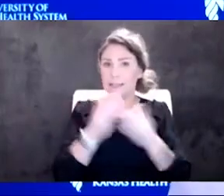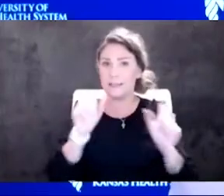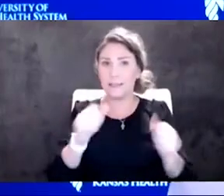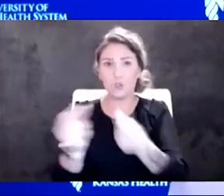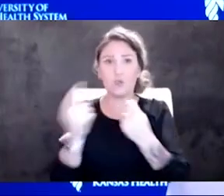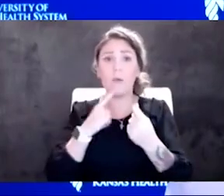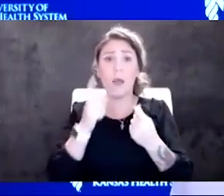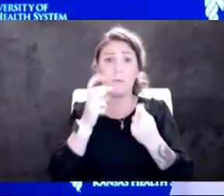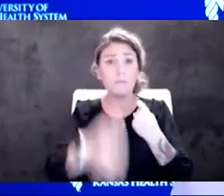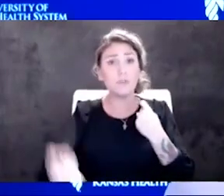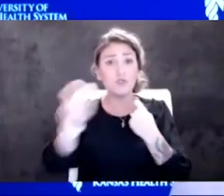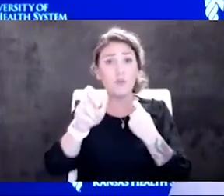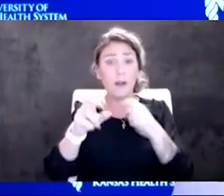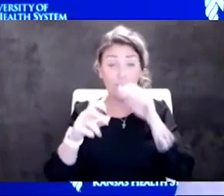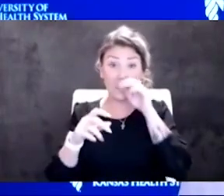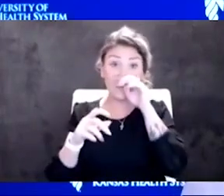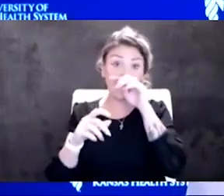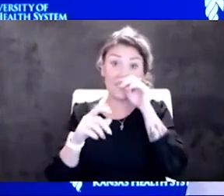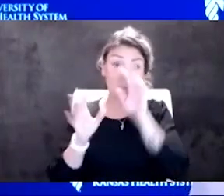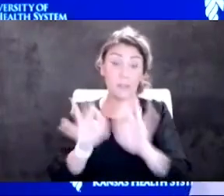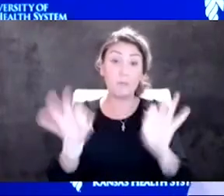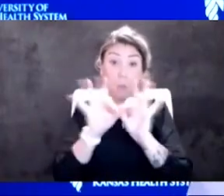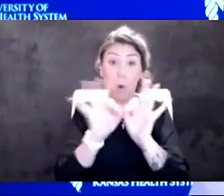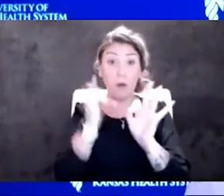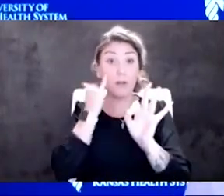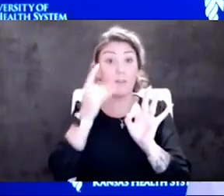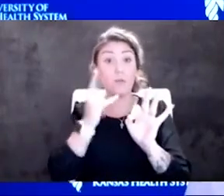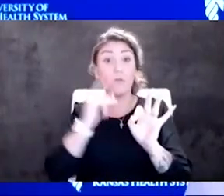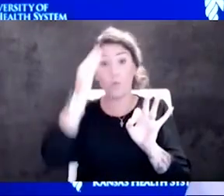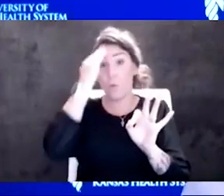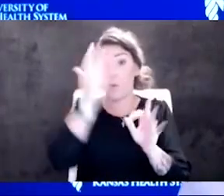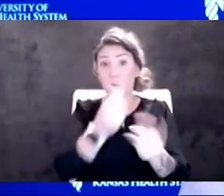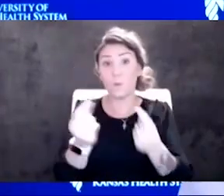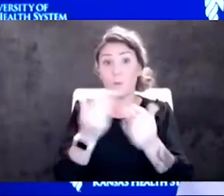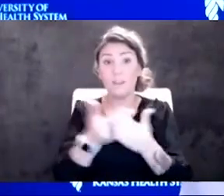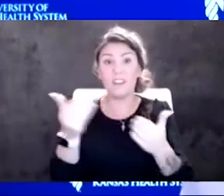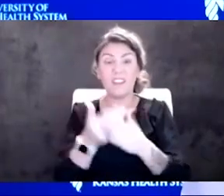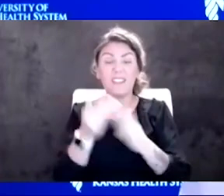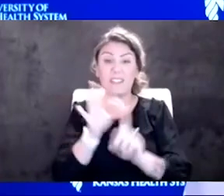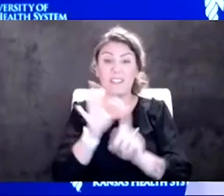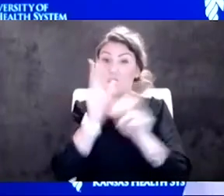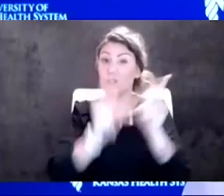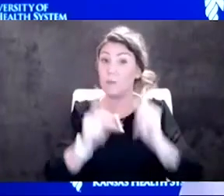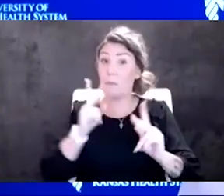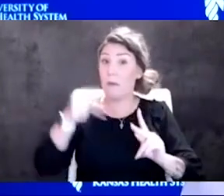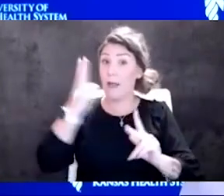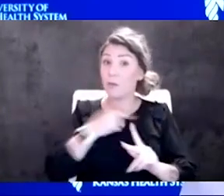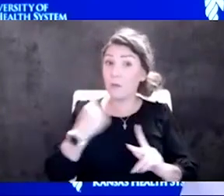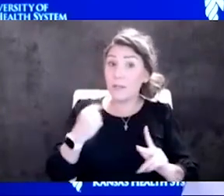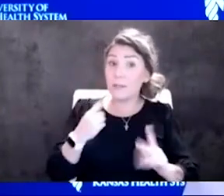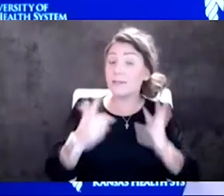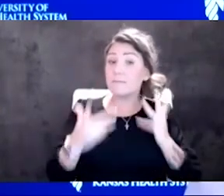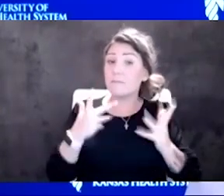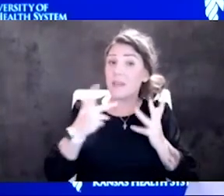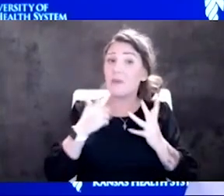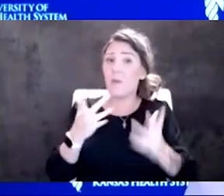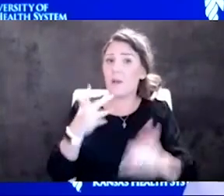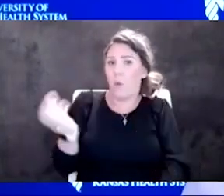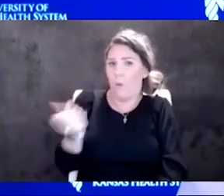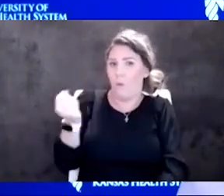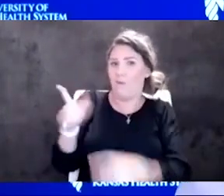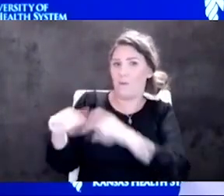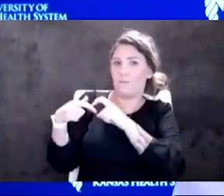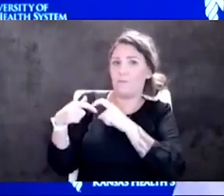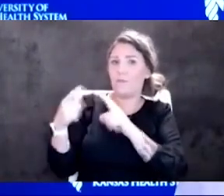So I think it's important if you know that you are doing things, especially with those people that are maybe higher risk, then you probably want to hold back from some of those social